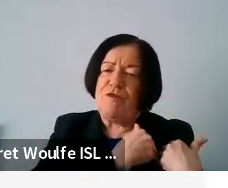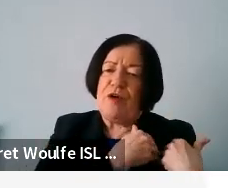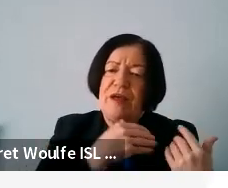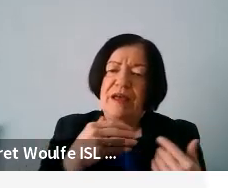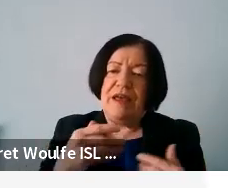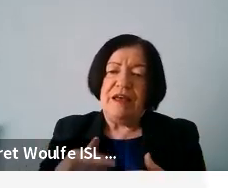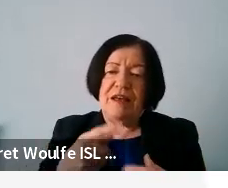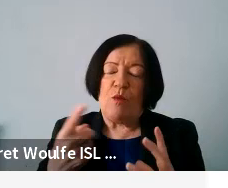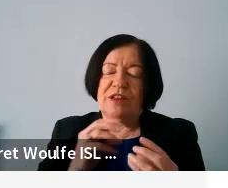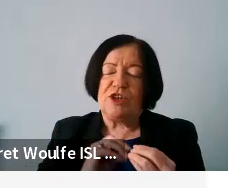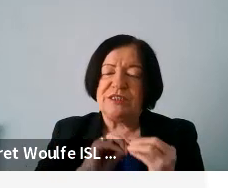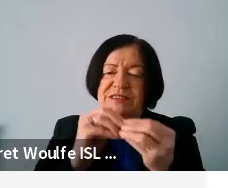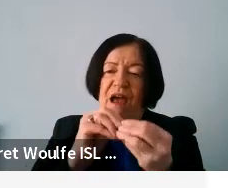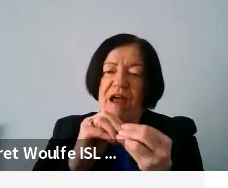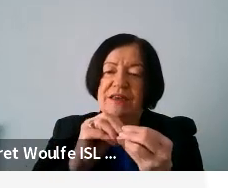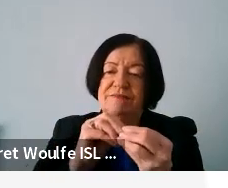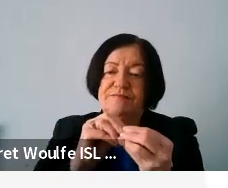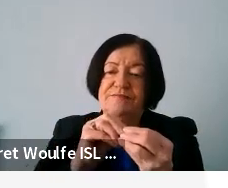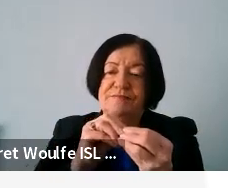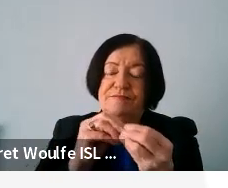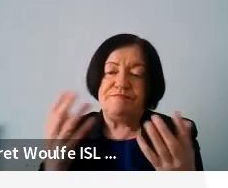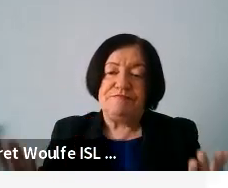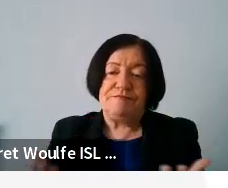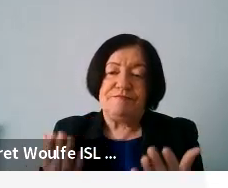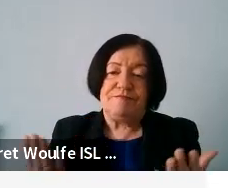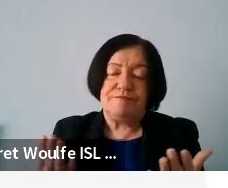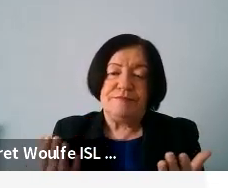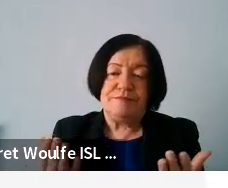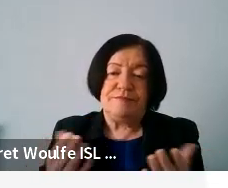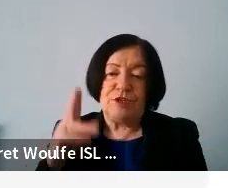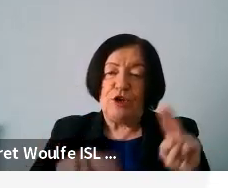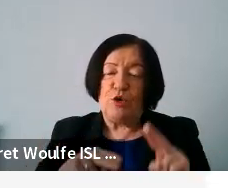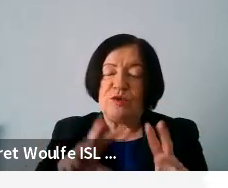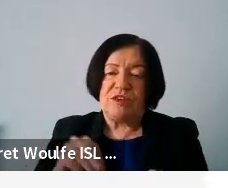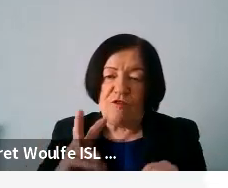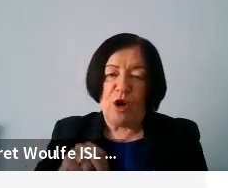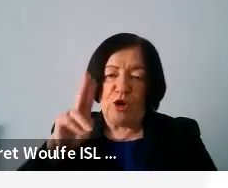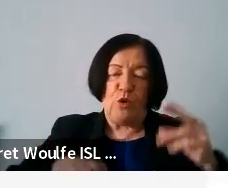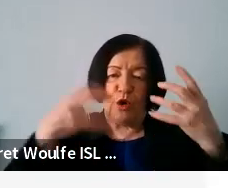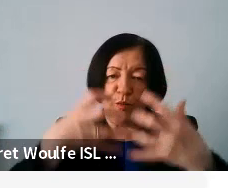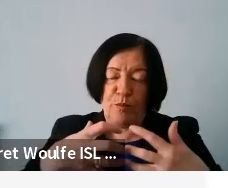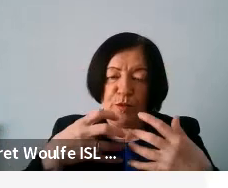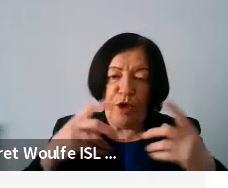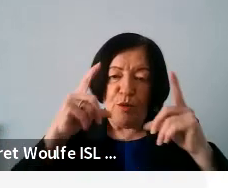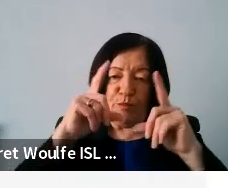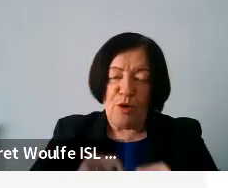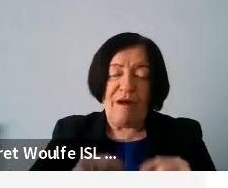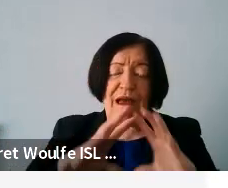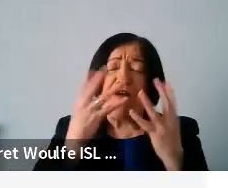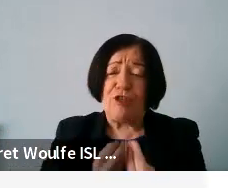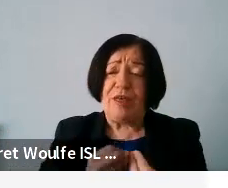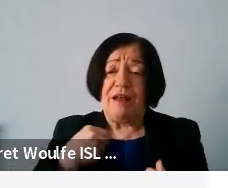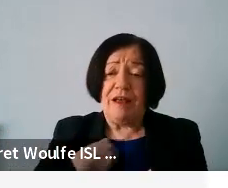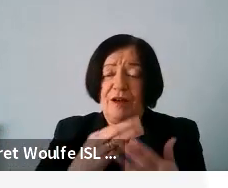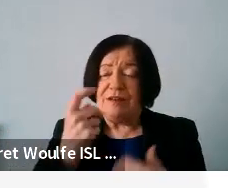Those who are designing, you know, like new software, new computers, new everything. Like somebody told me